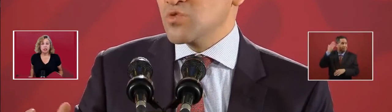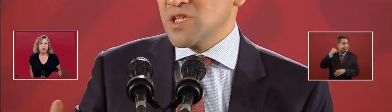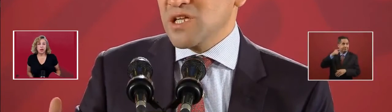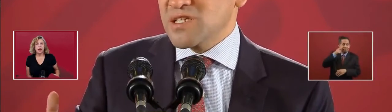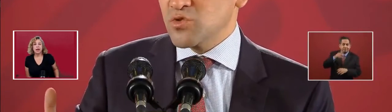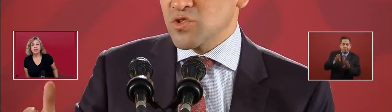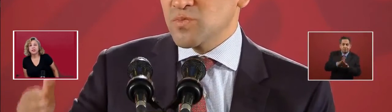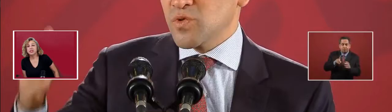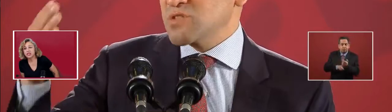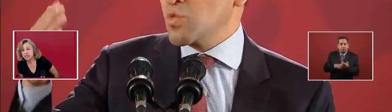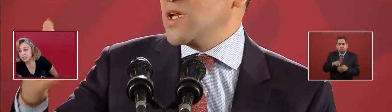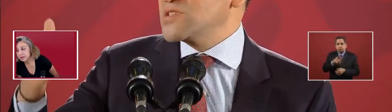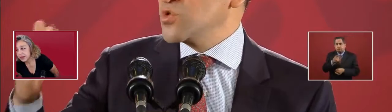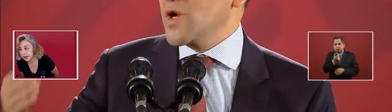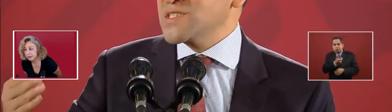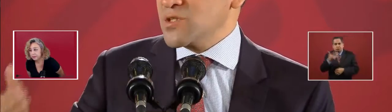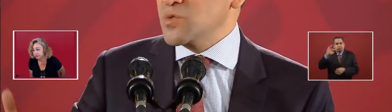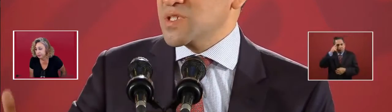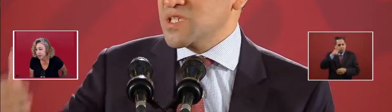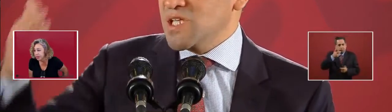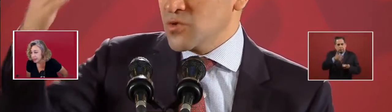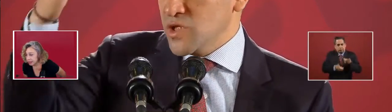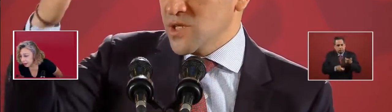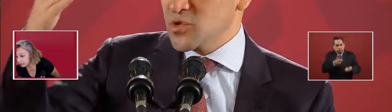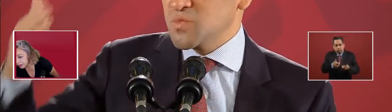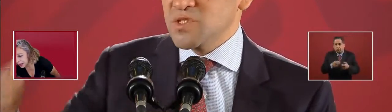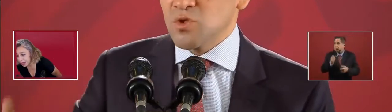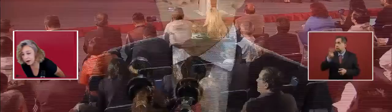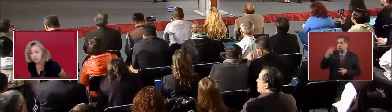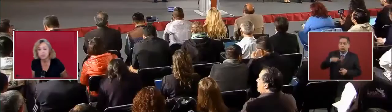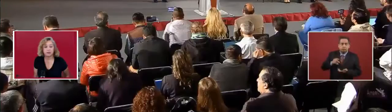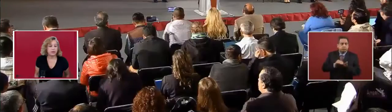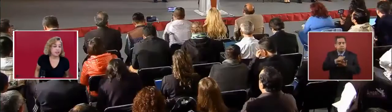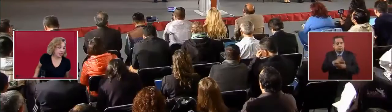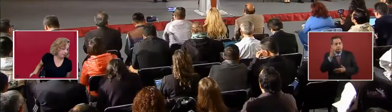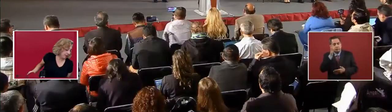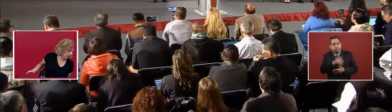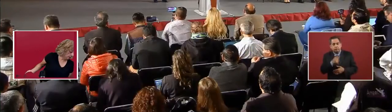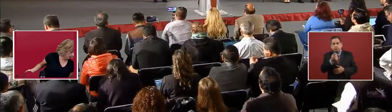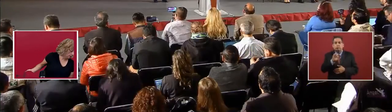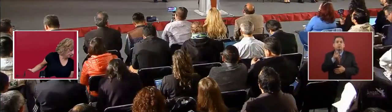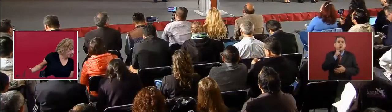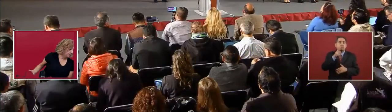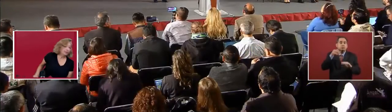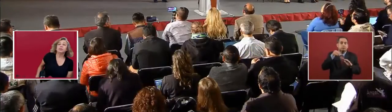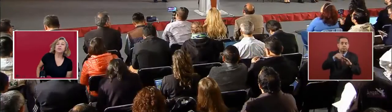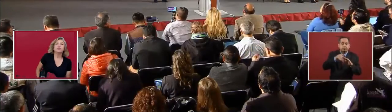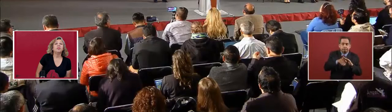Sorry, I had to adjust something, my air was freezing me.